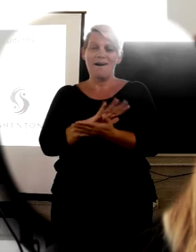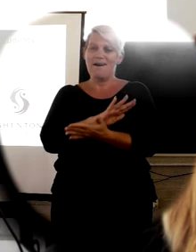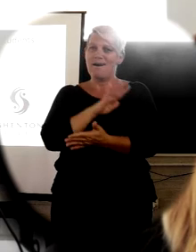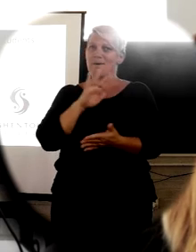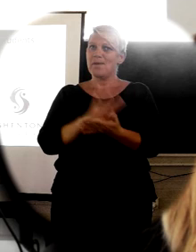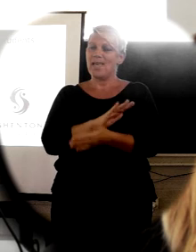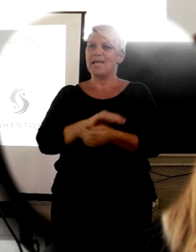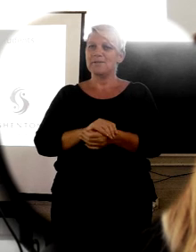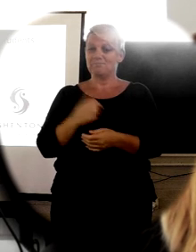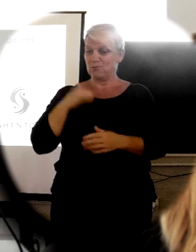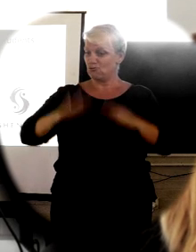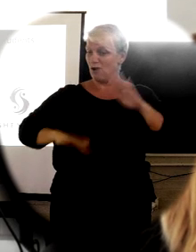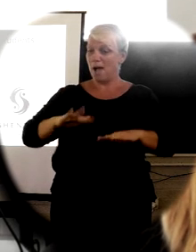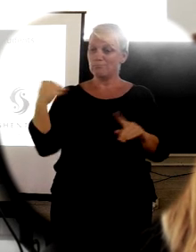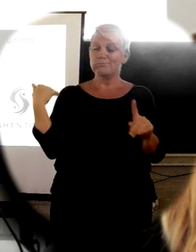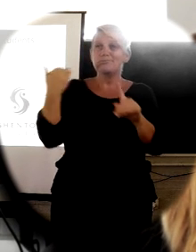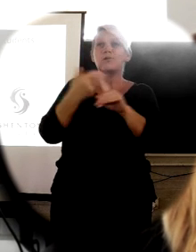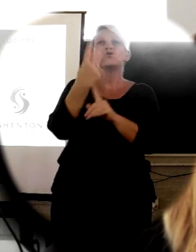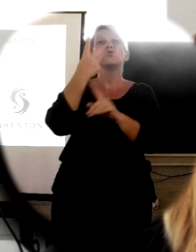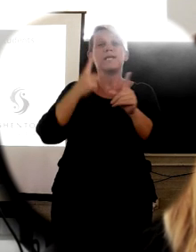I have been playing drums for two years.